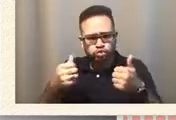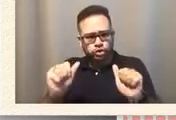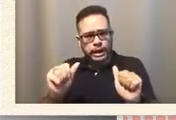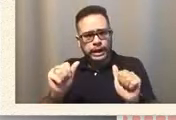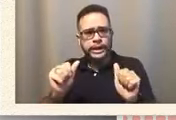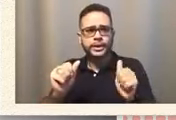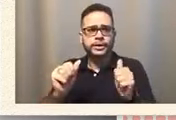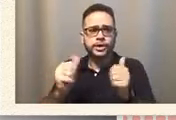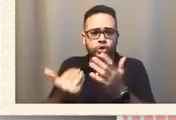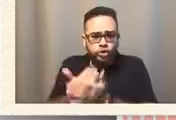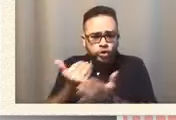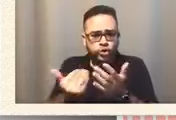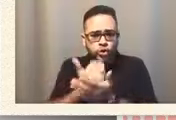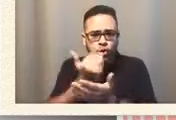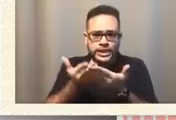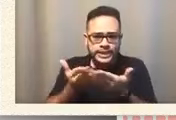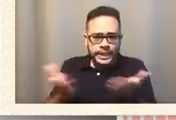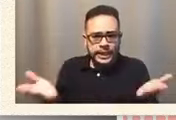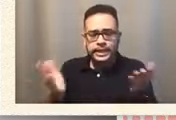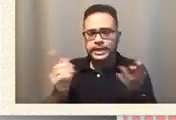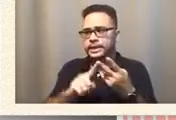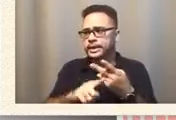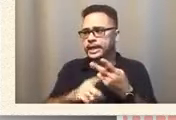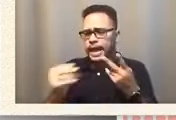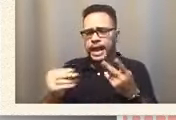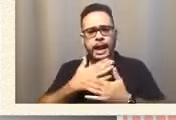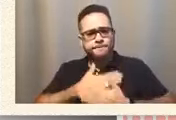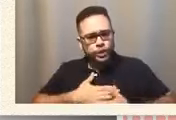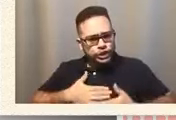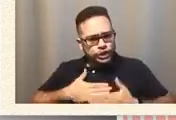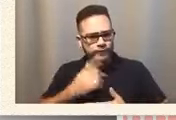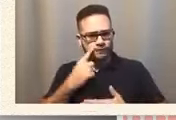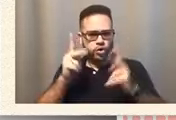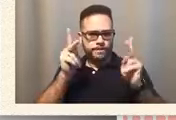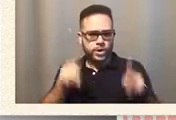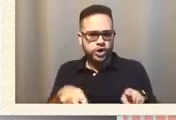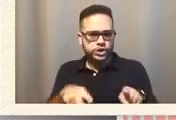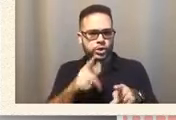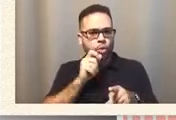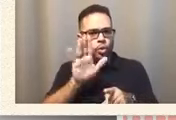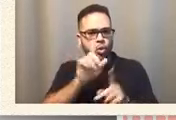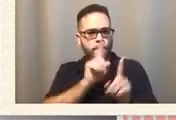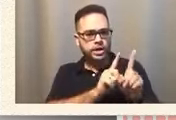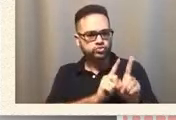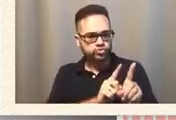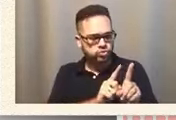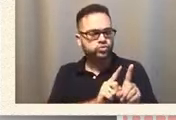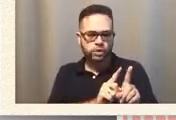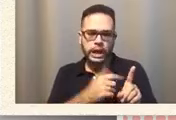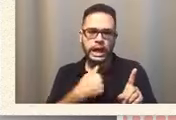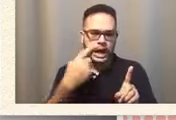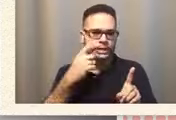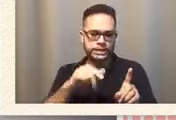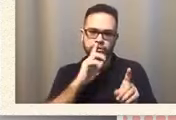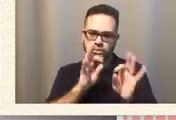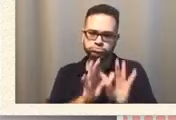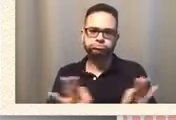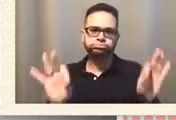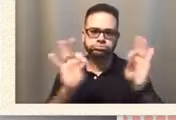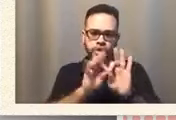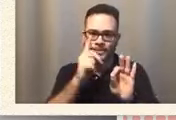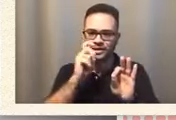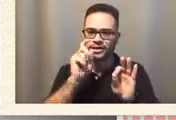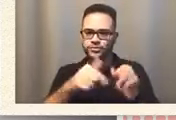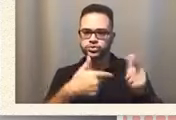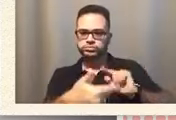things and appreciation for the person who's your mentor. I think it's very important because it's two ways. Right.